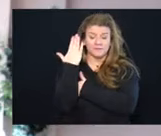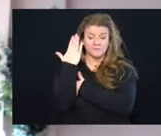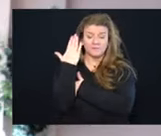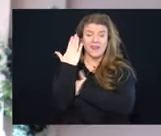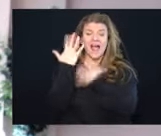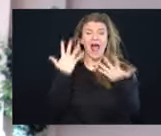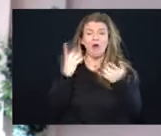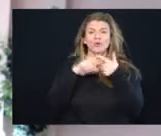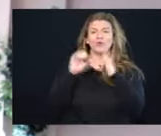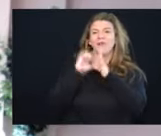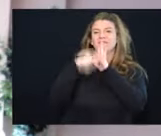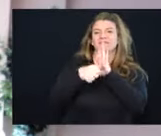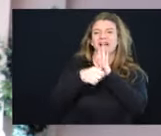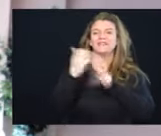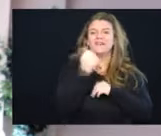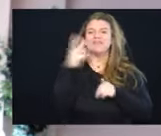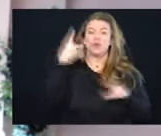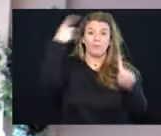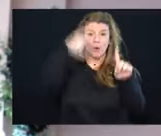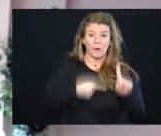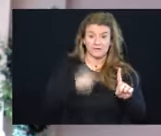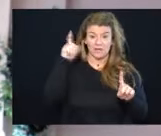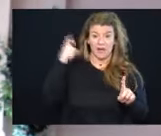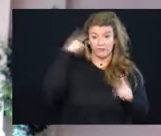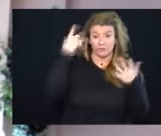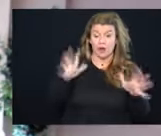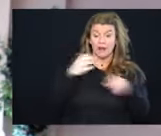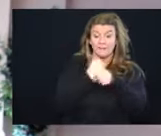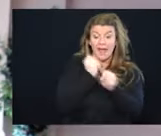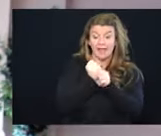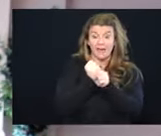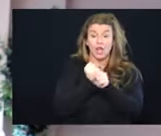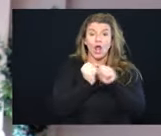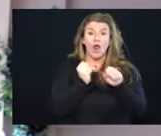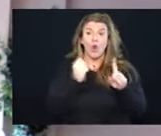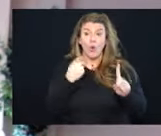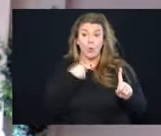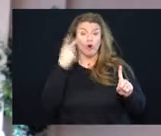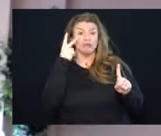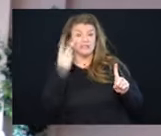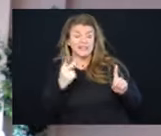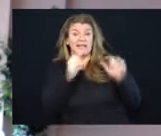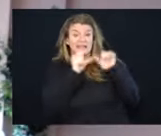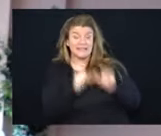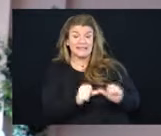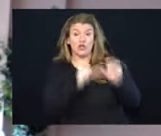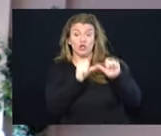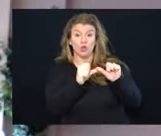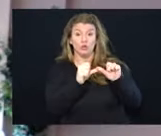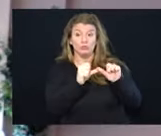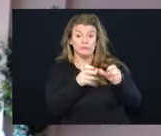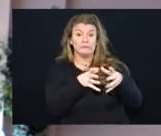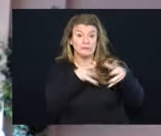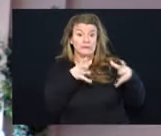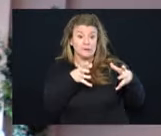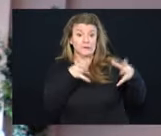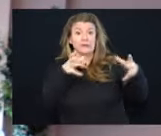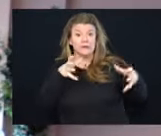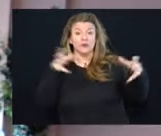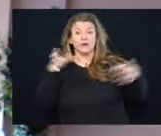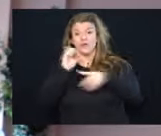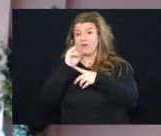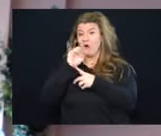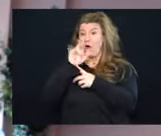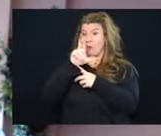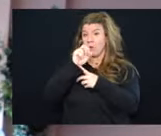reemphasizing a few of the points the governor's made, we are seeing the continued growth of the Omicron variant